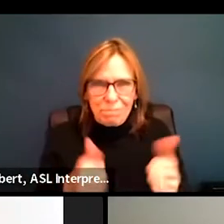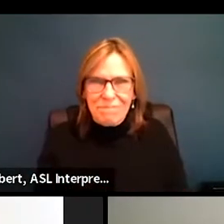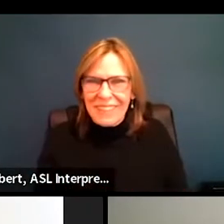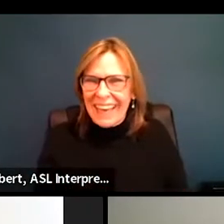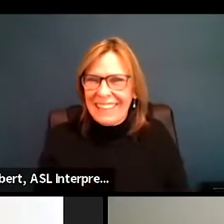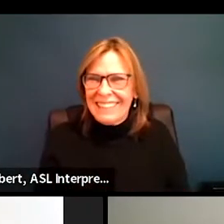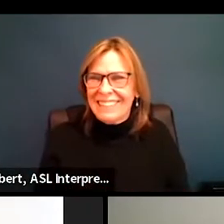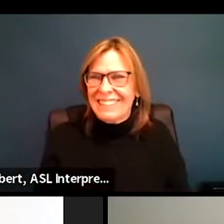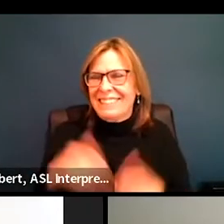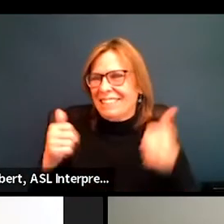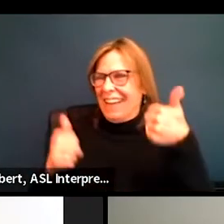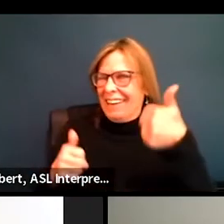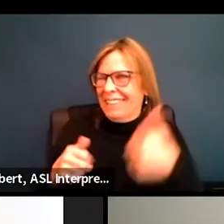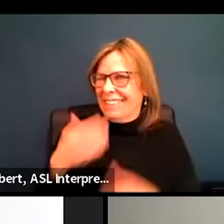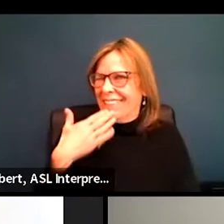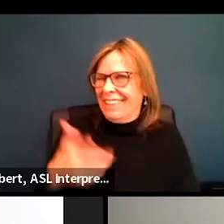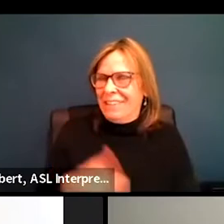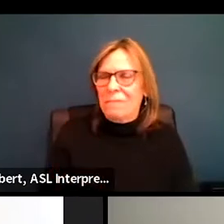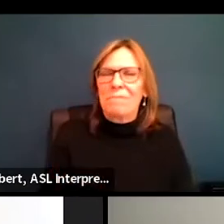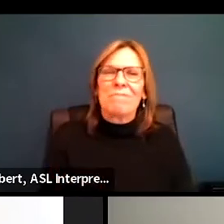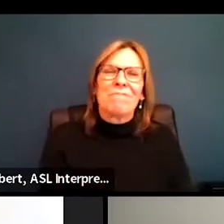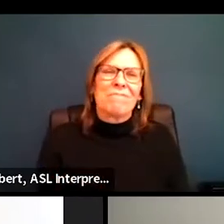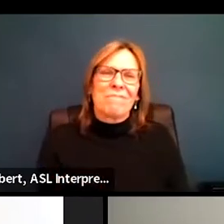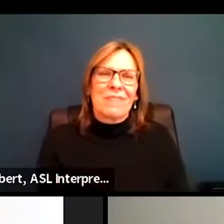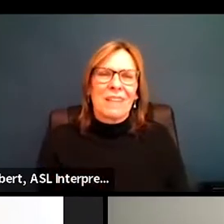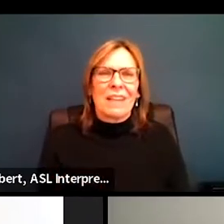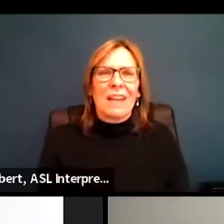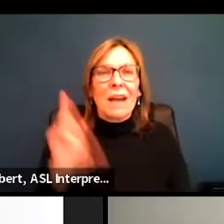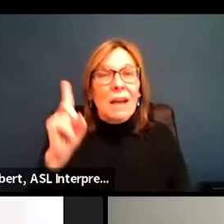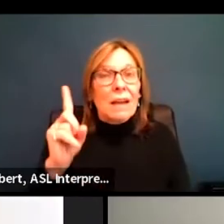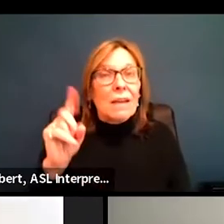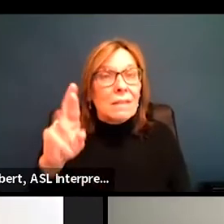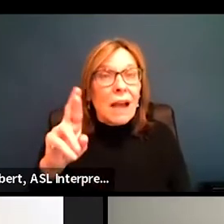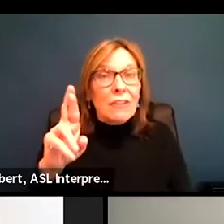Yep. Okay. Got it. Thank you. Dr. Faram.